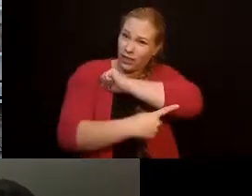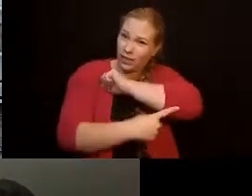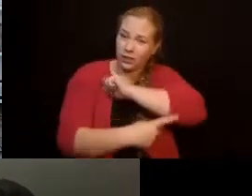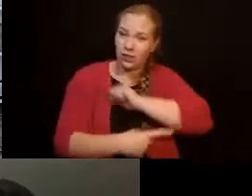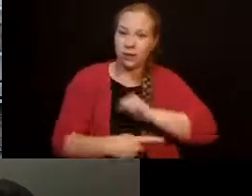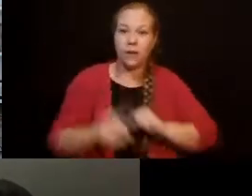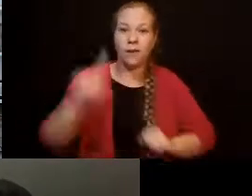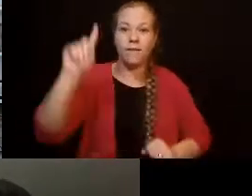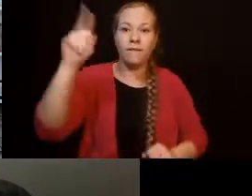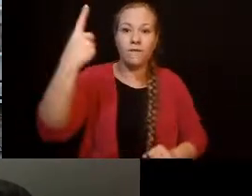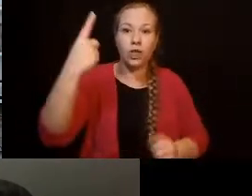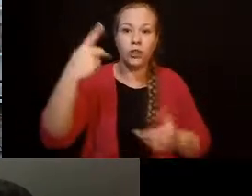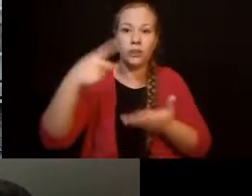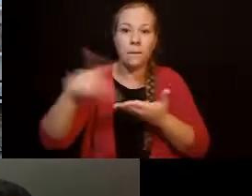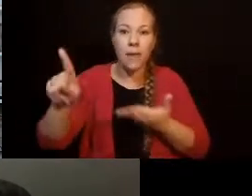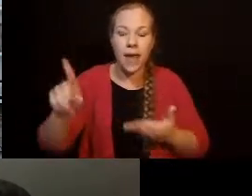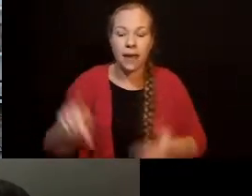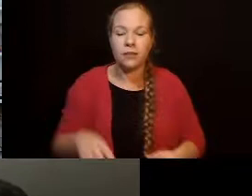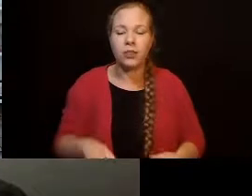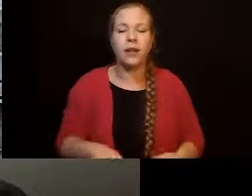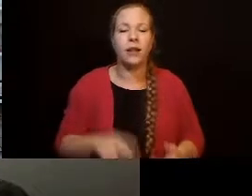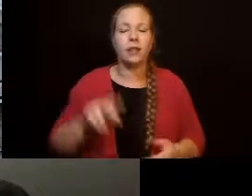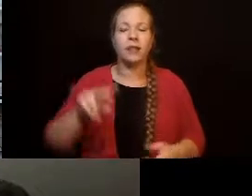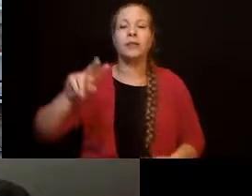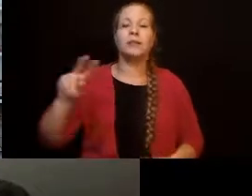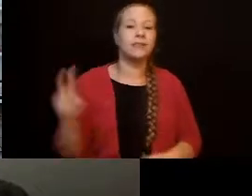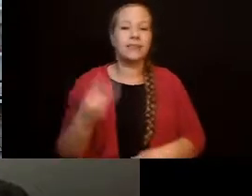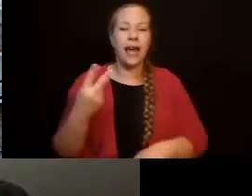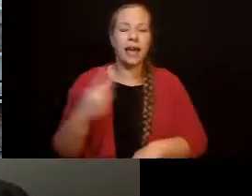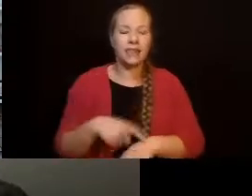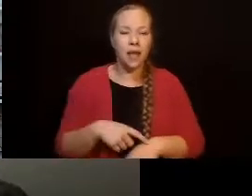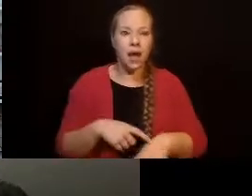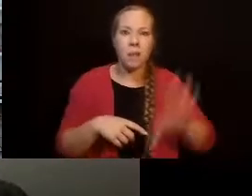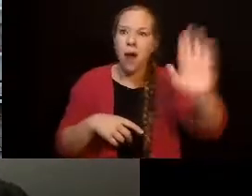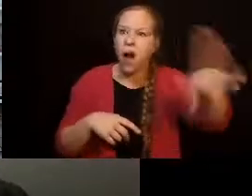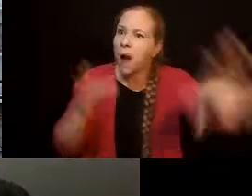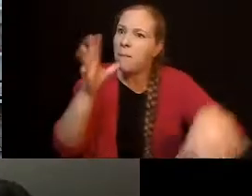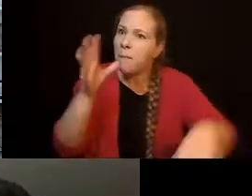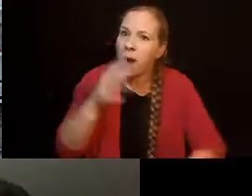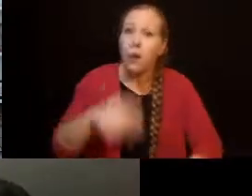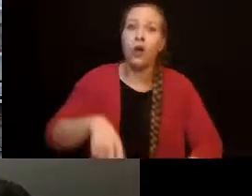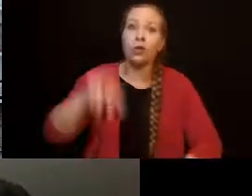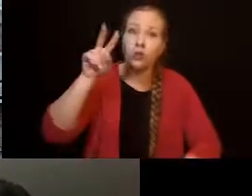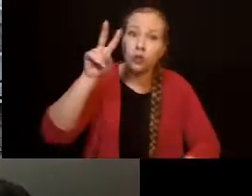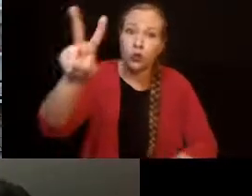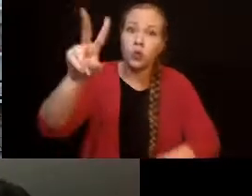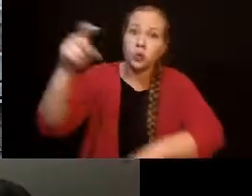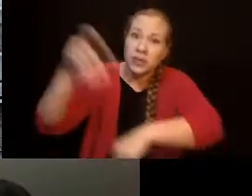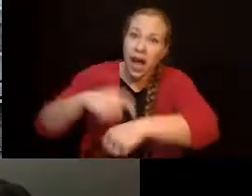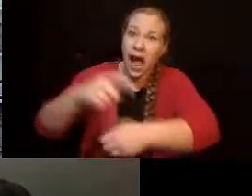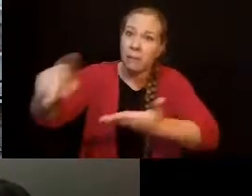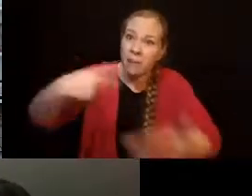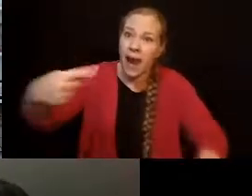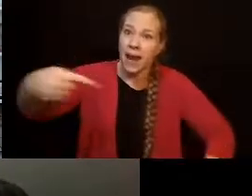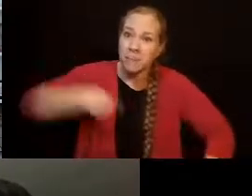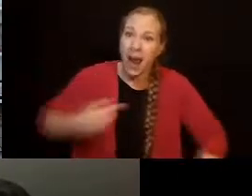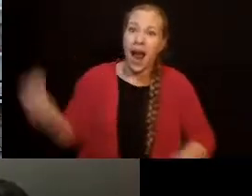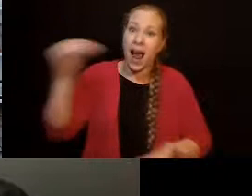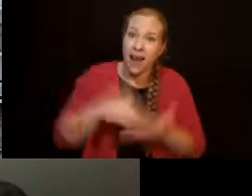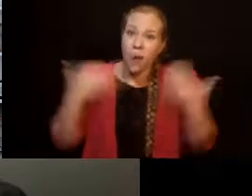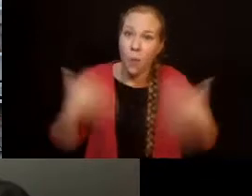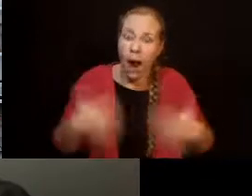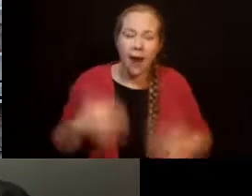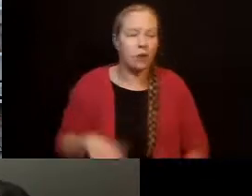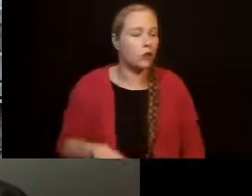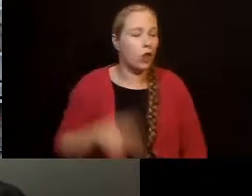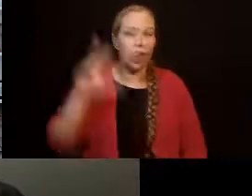he's like, they paid me again. He had no idea that you got paid continually for work, but he